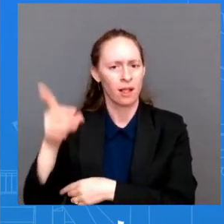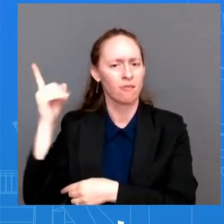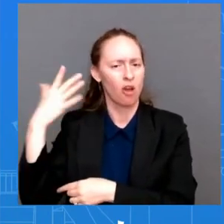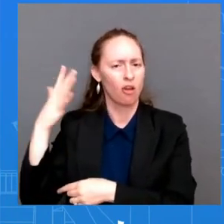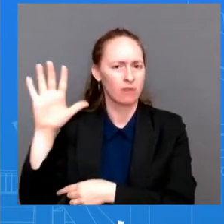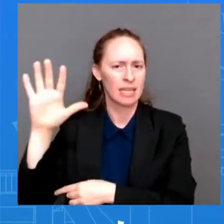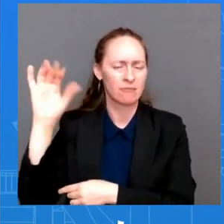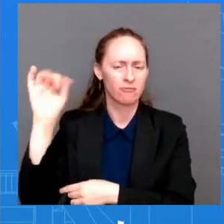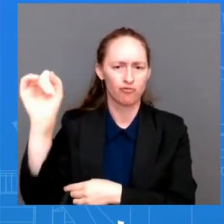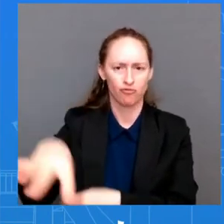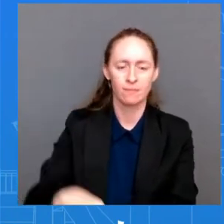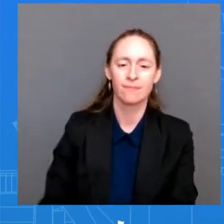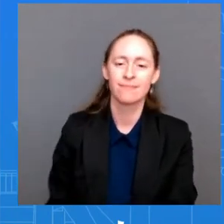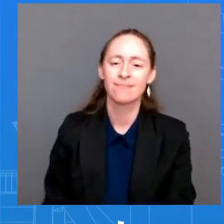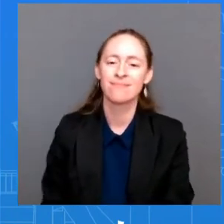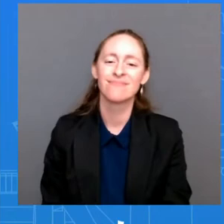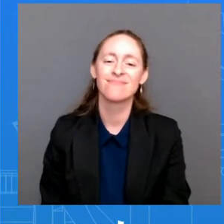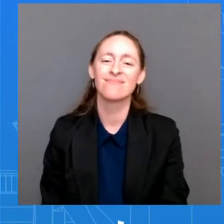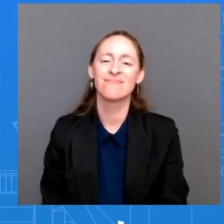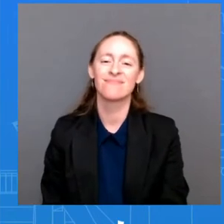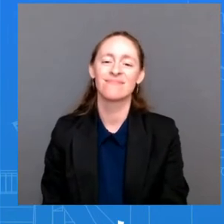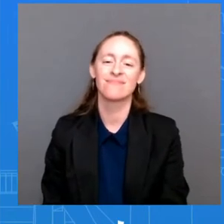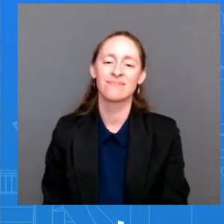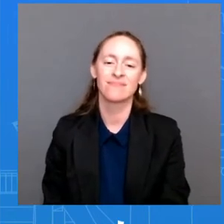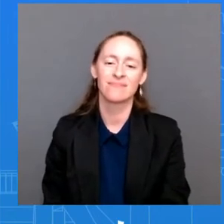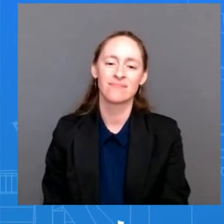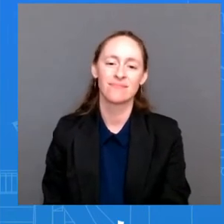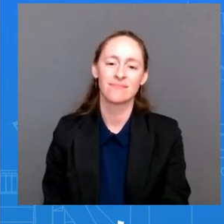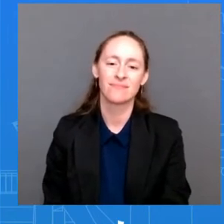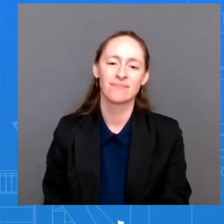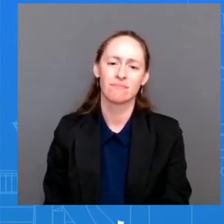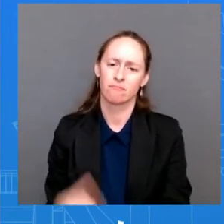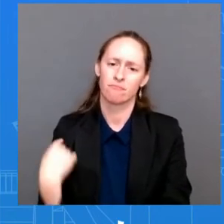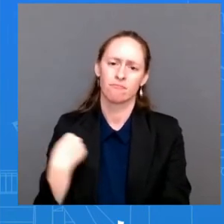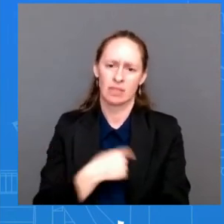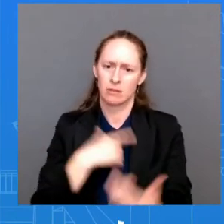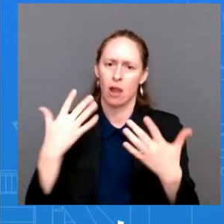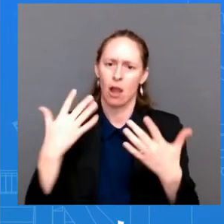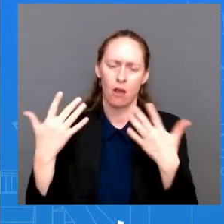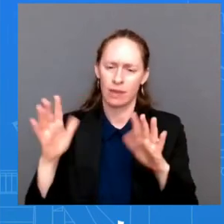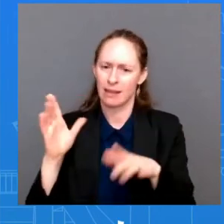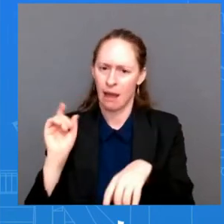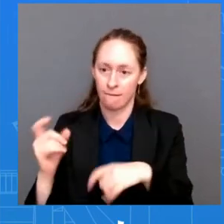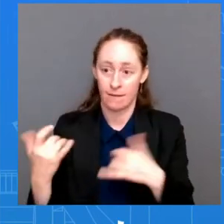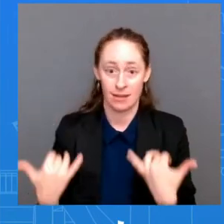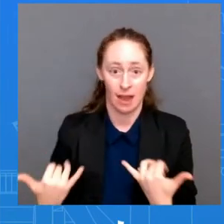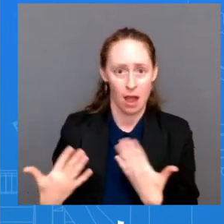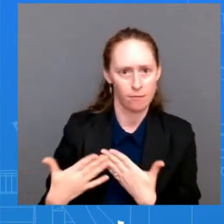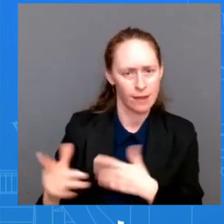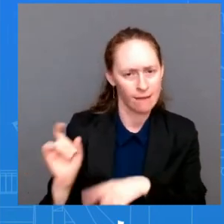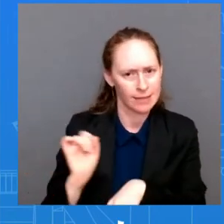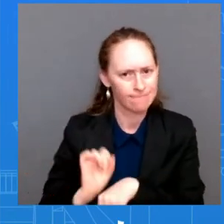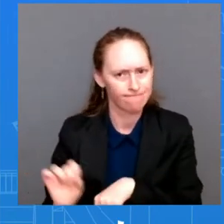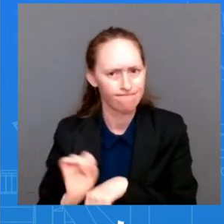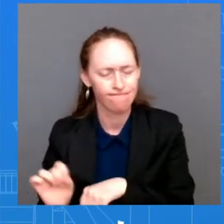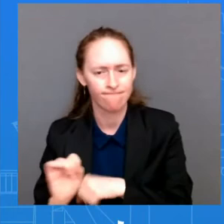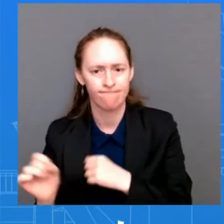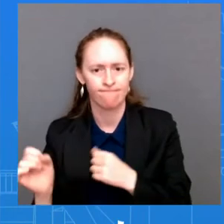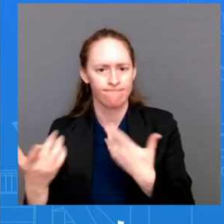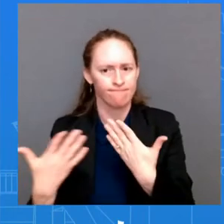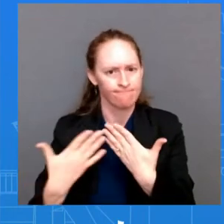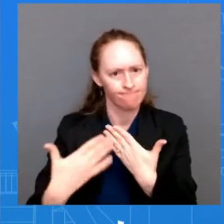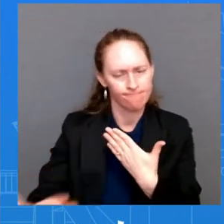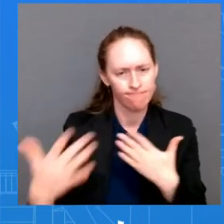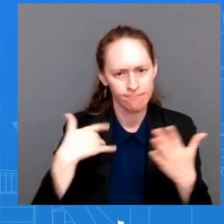are we have some you know we have some work to do uh in the next couple of days and weeks that we're going to focus on we're not going to be distracted